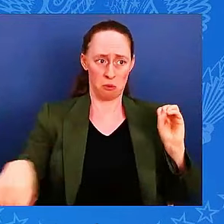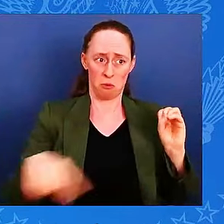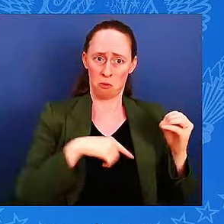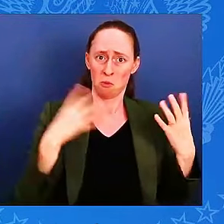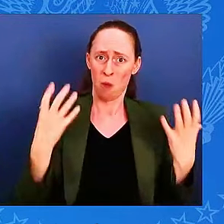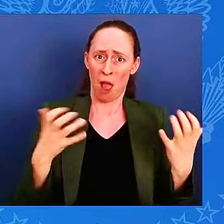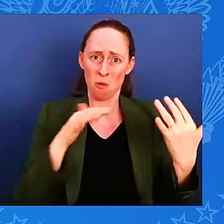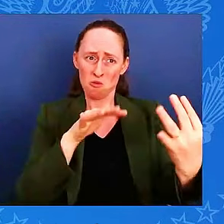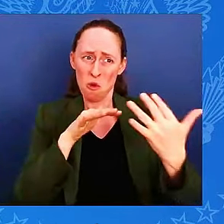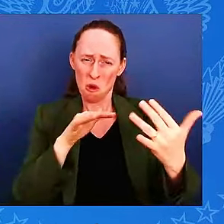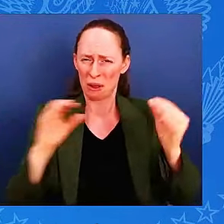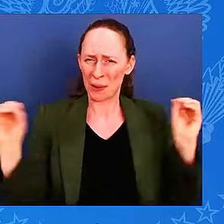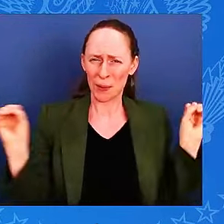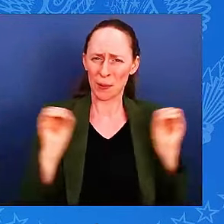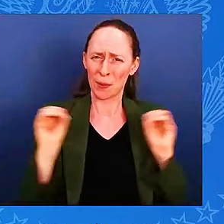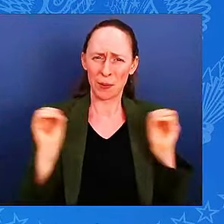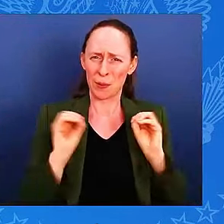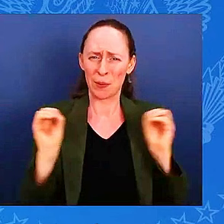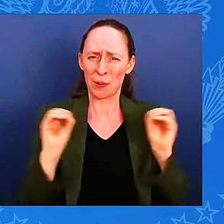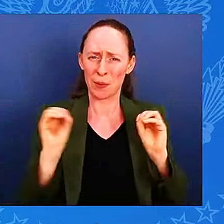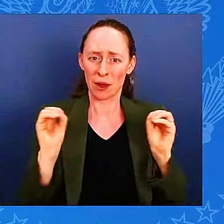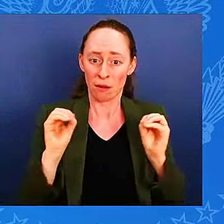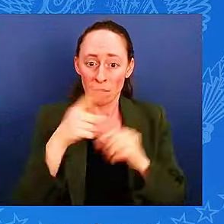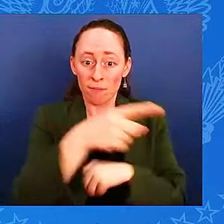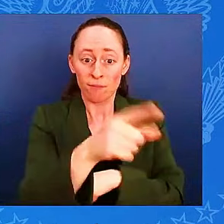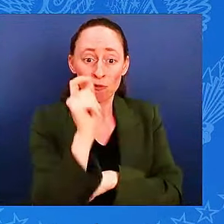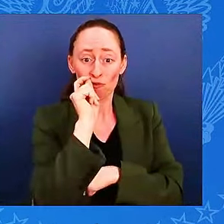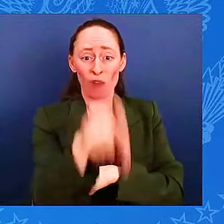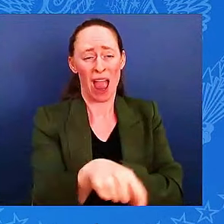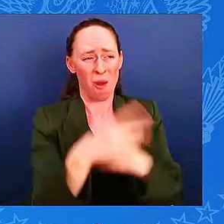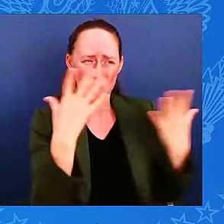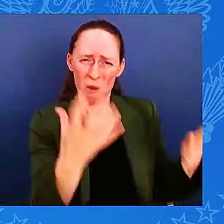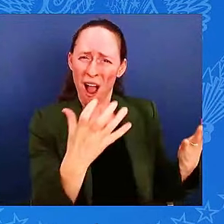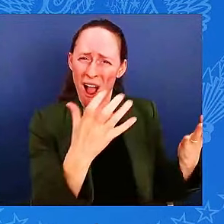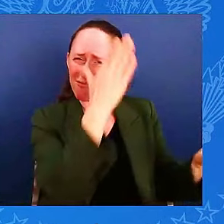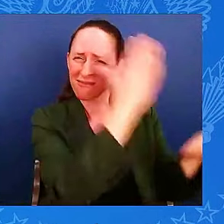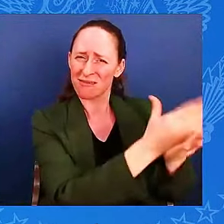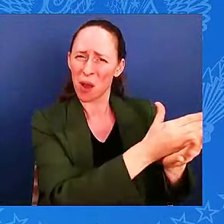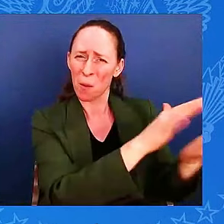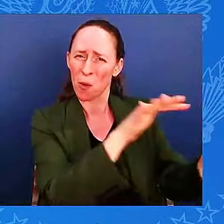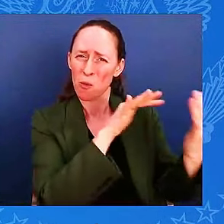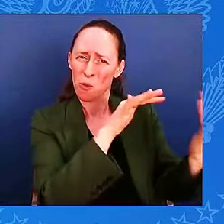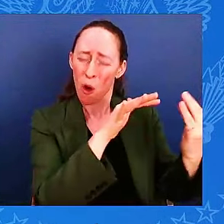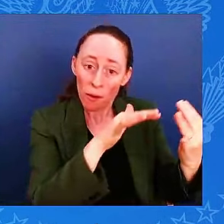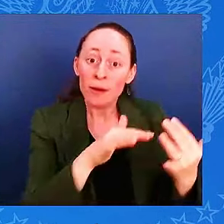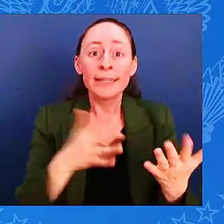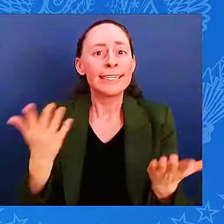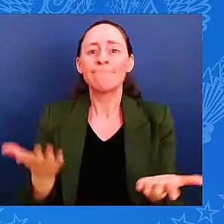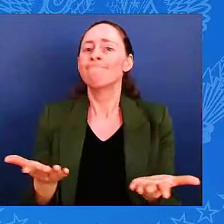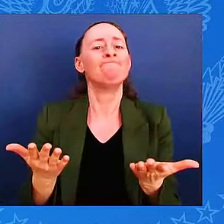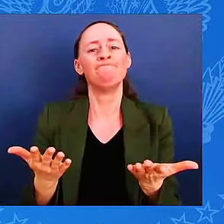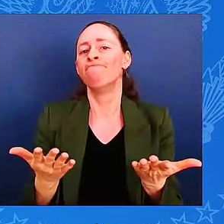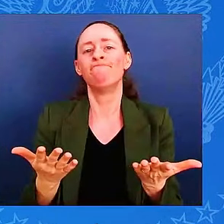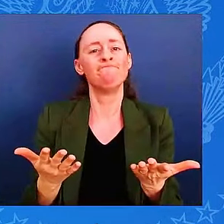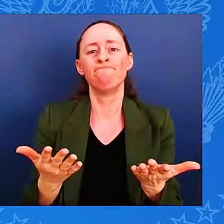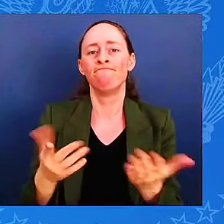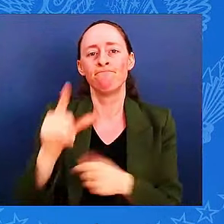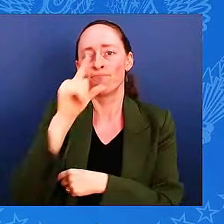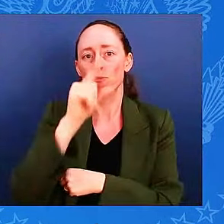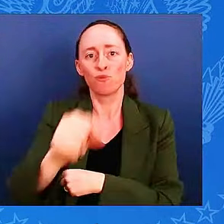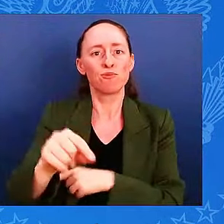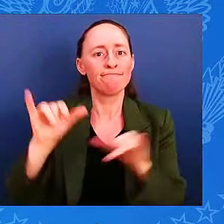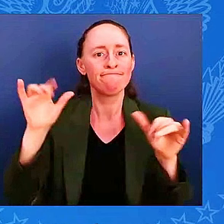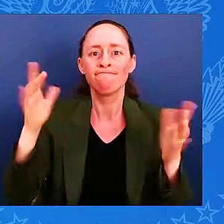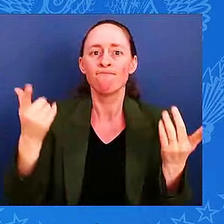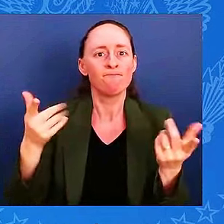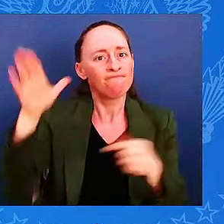Ukraine. But so long as Putin continues this aggression, we will support Ukraine to defend its land